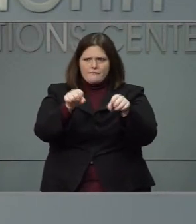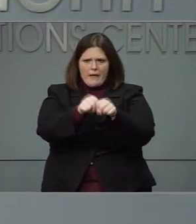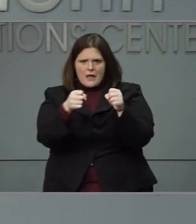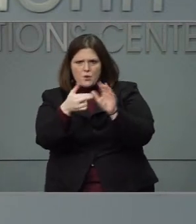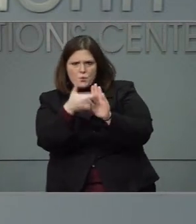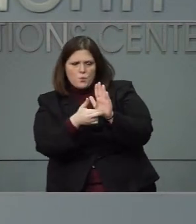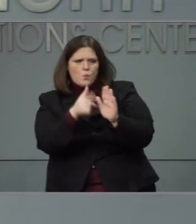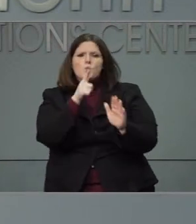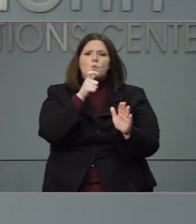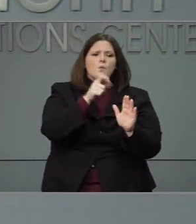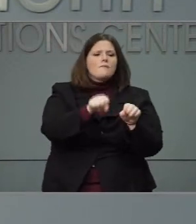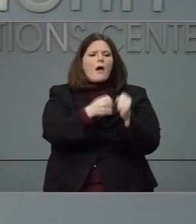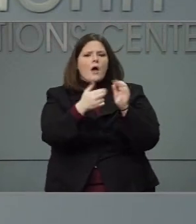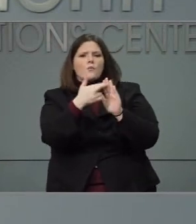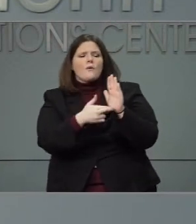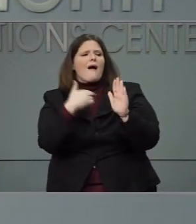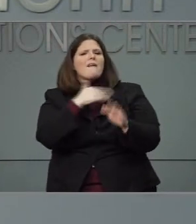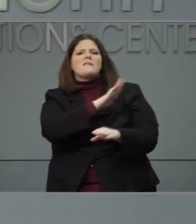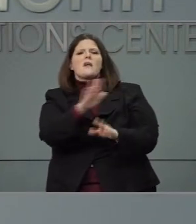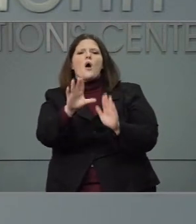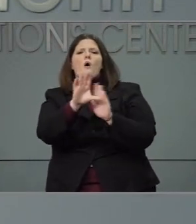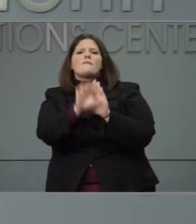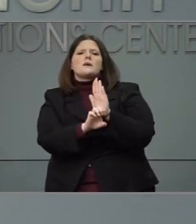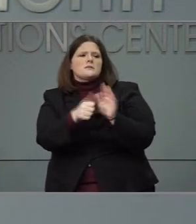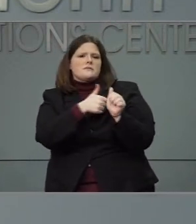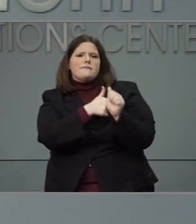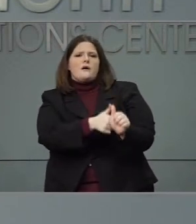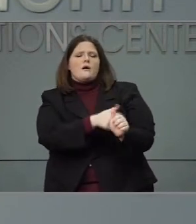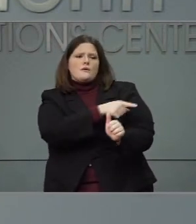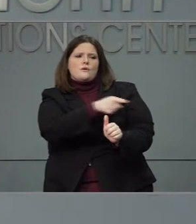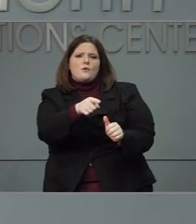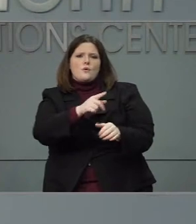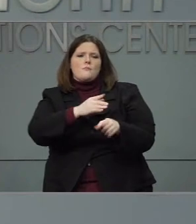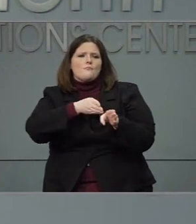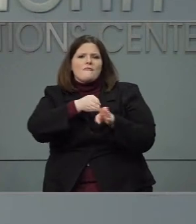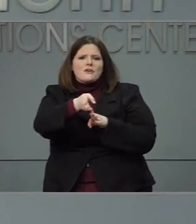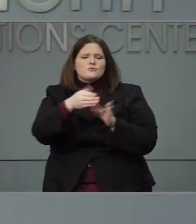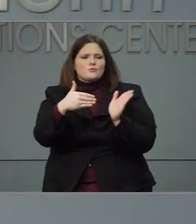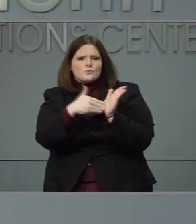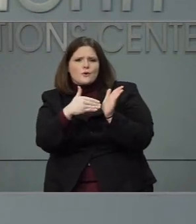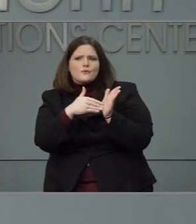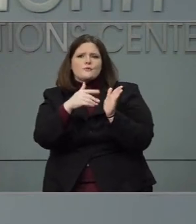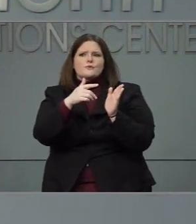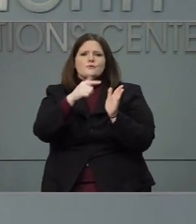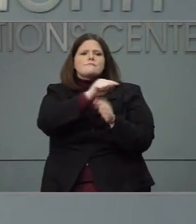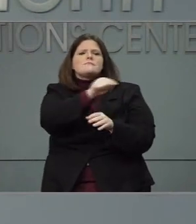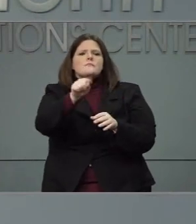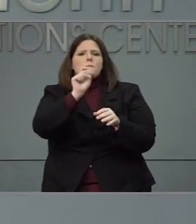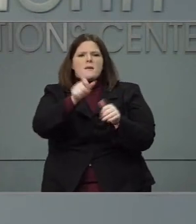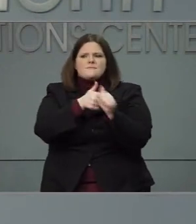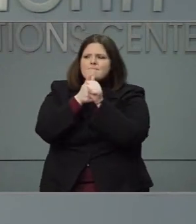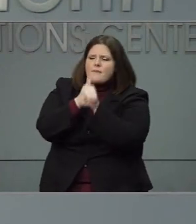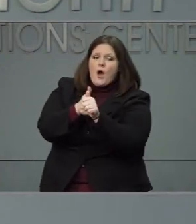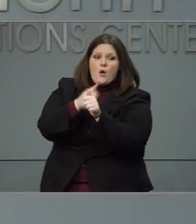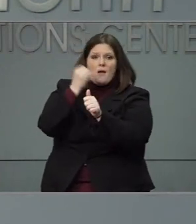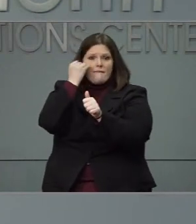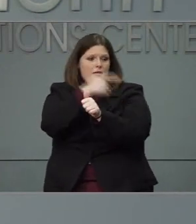rules or ethics rules that professionals need to abide by that could be broken